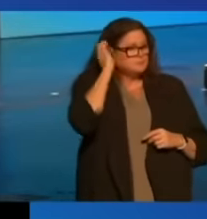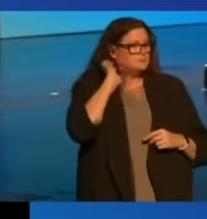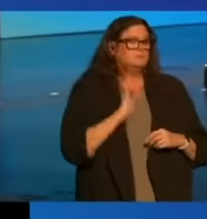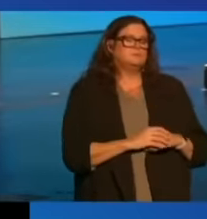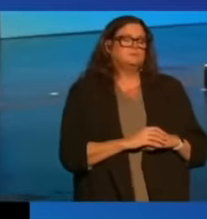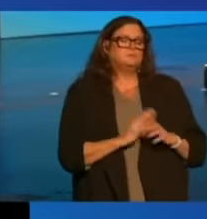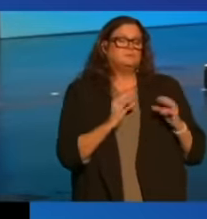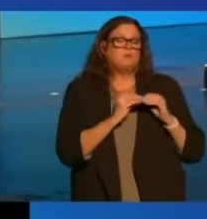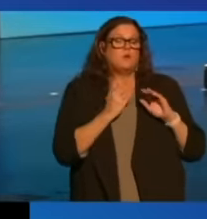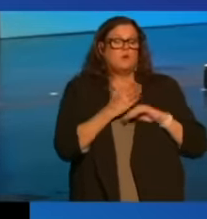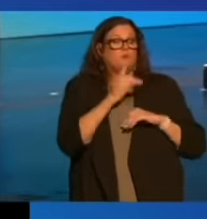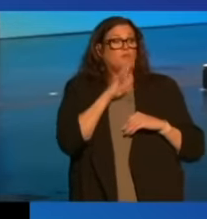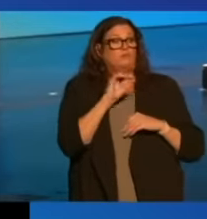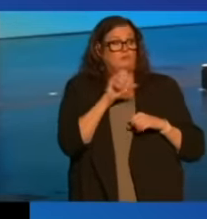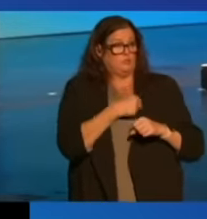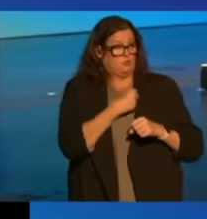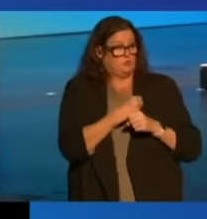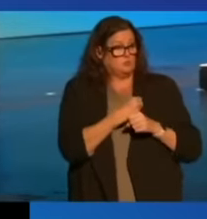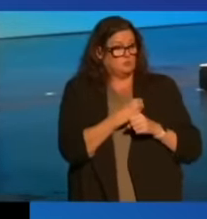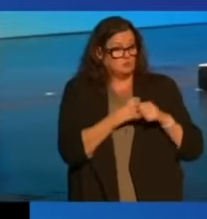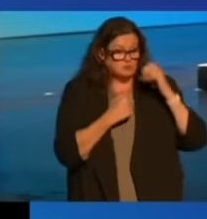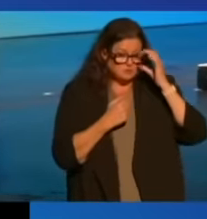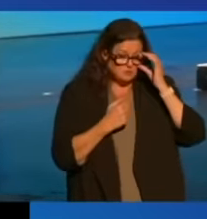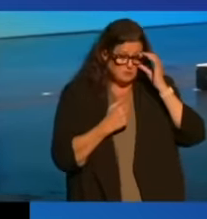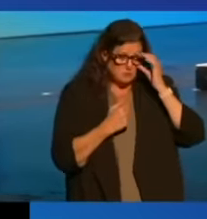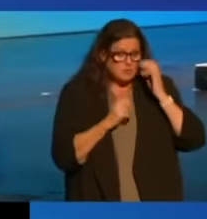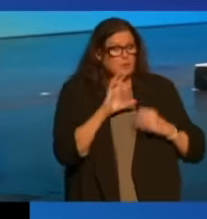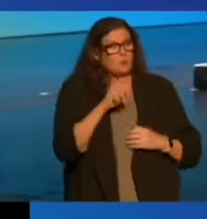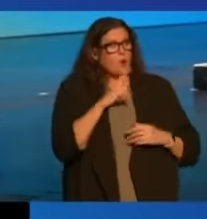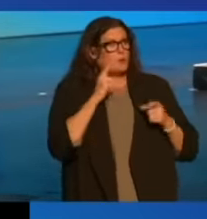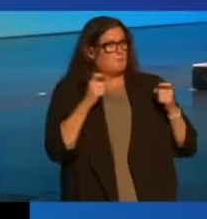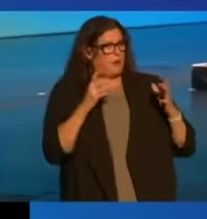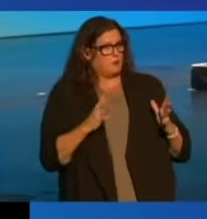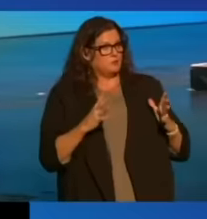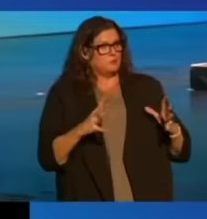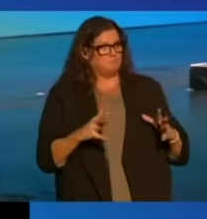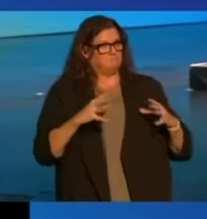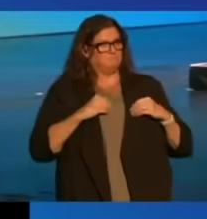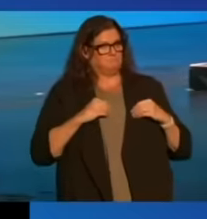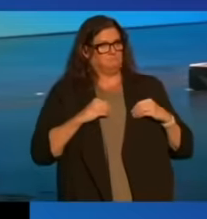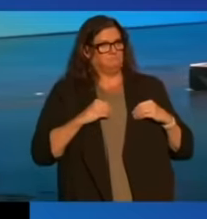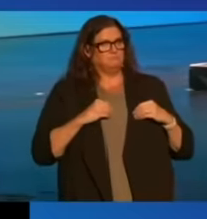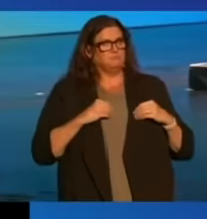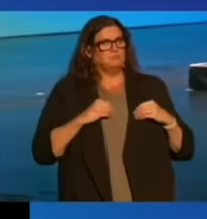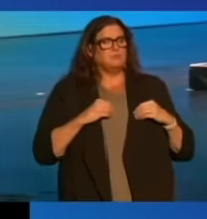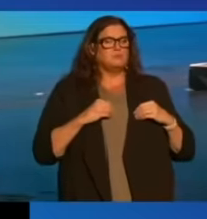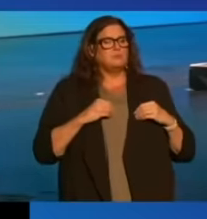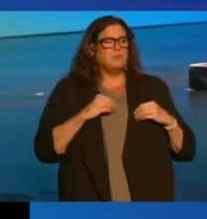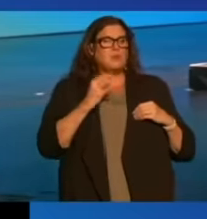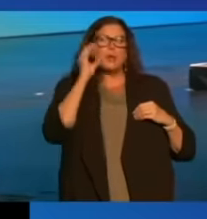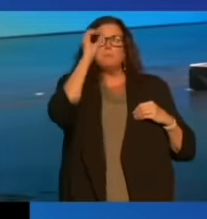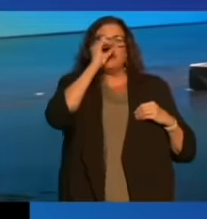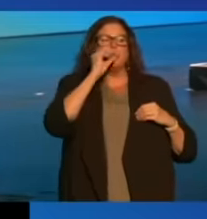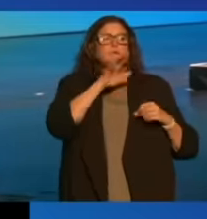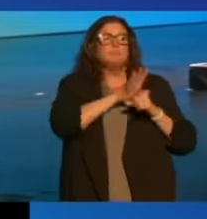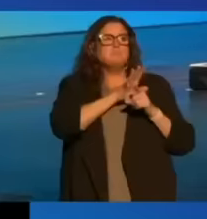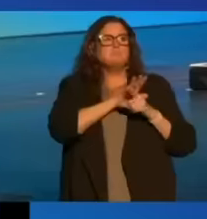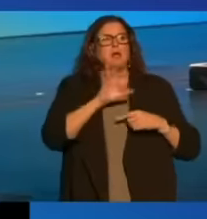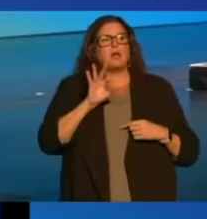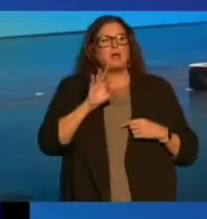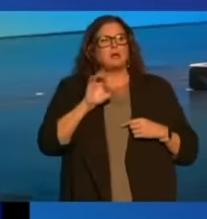For more than 50 years, corporate managers have embraced the view, popularized by Milton Friedman,